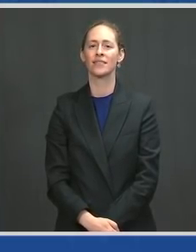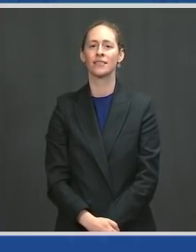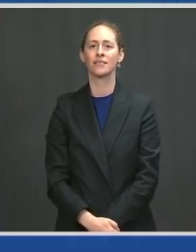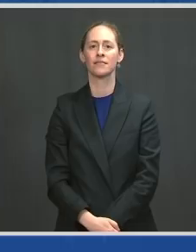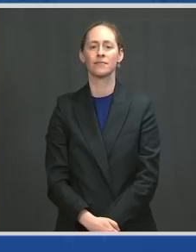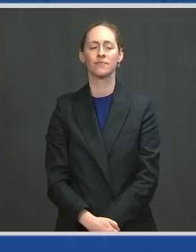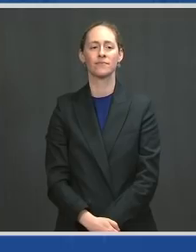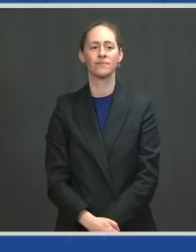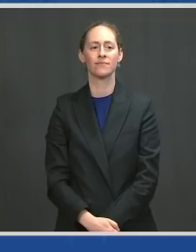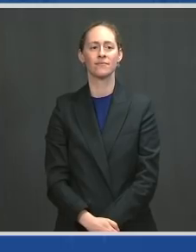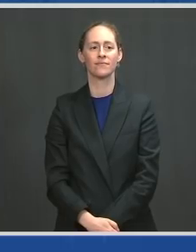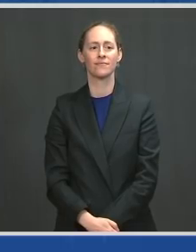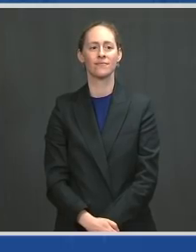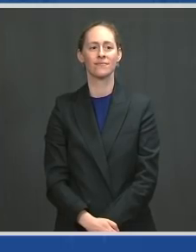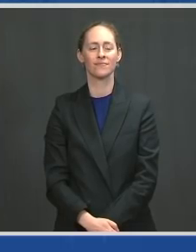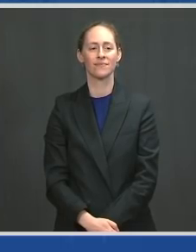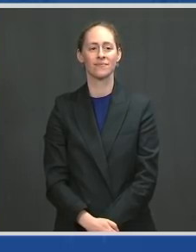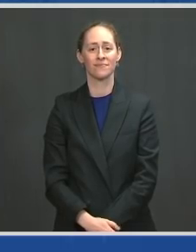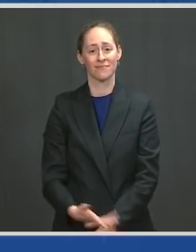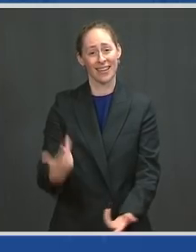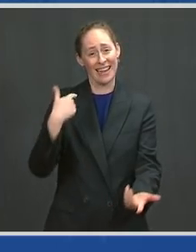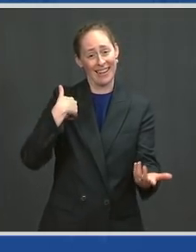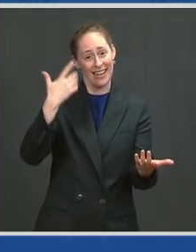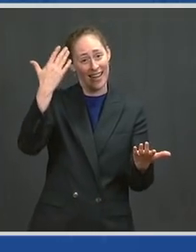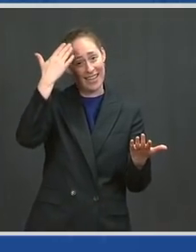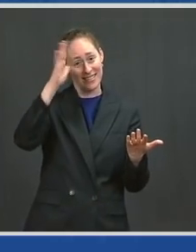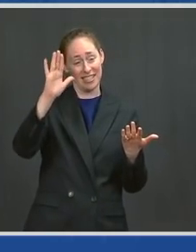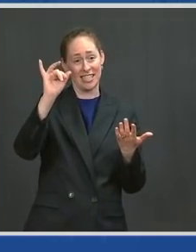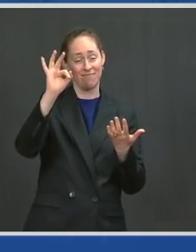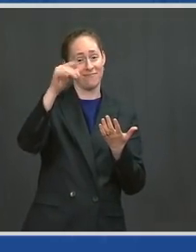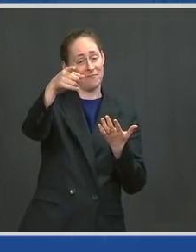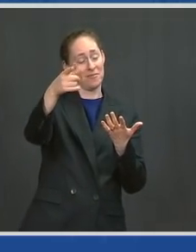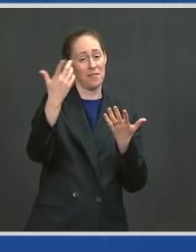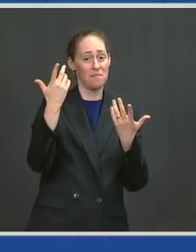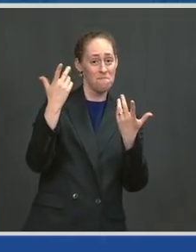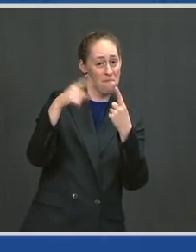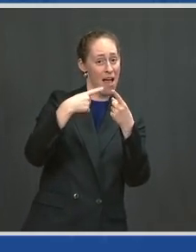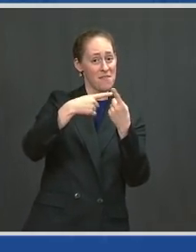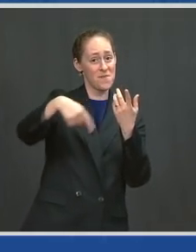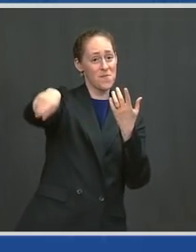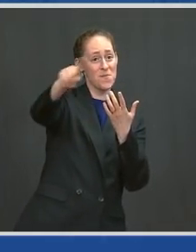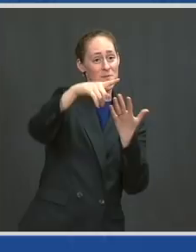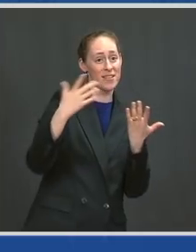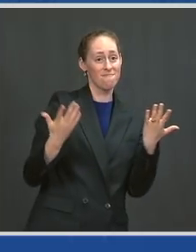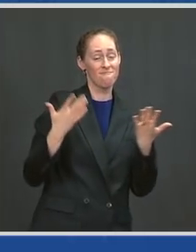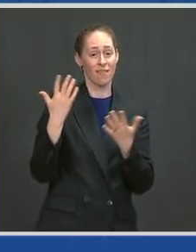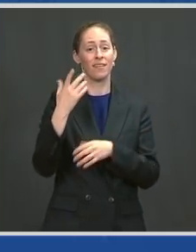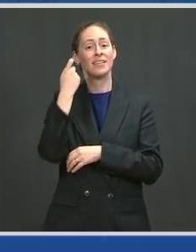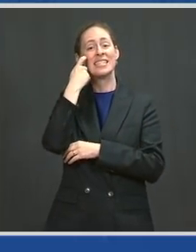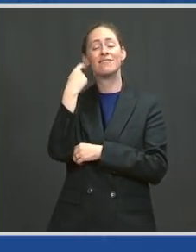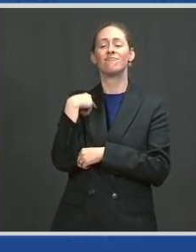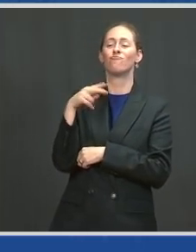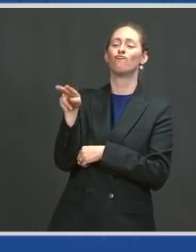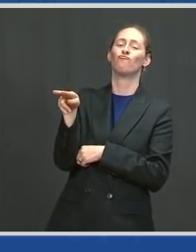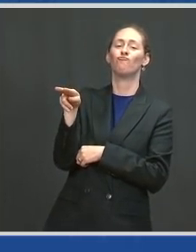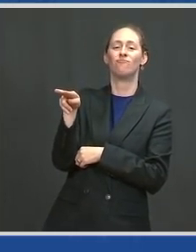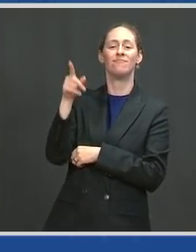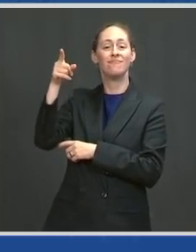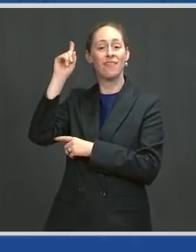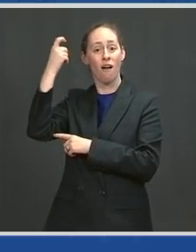I don't know about you all, but following the governor, introducing the president